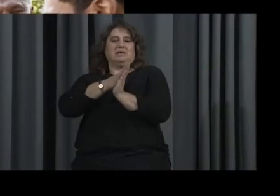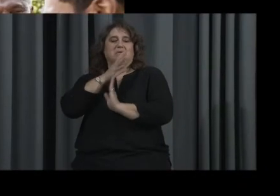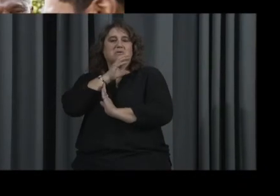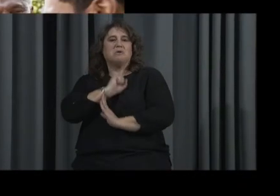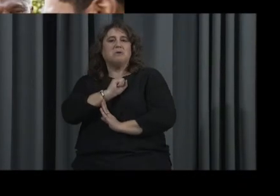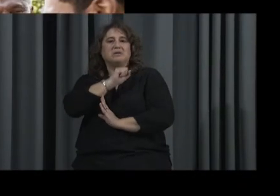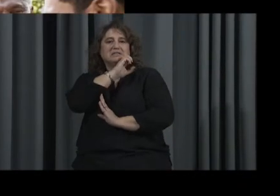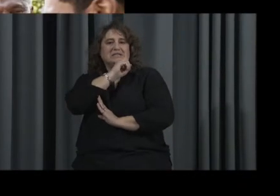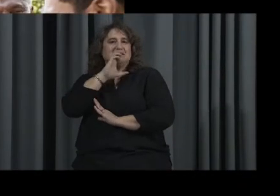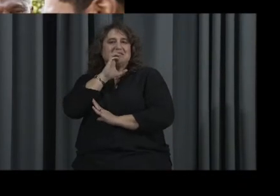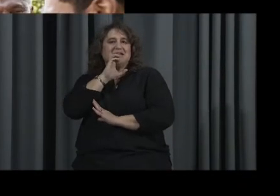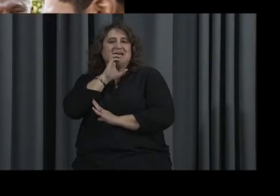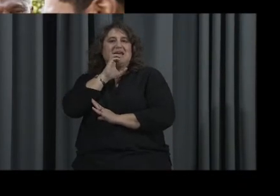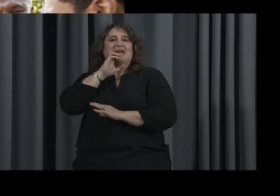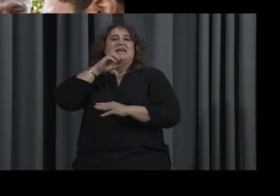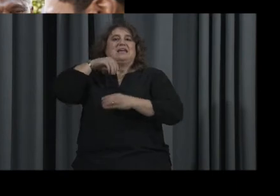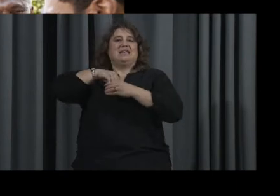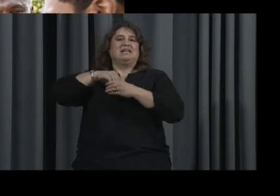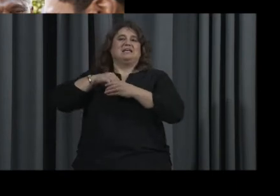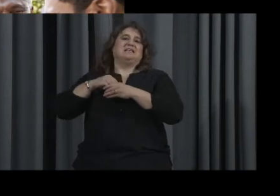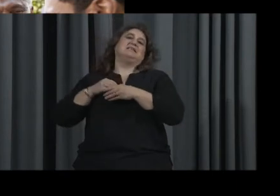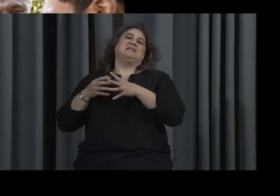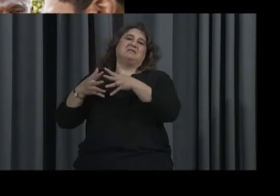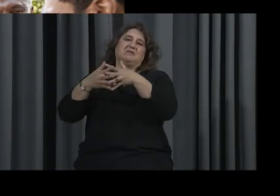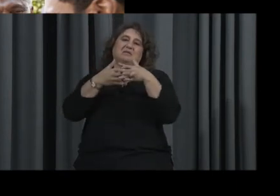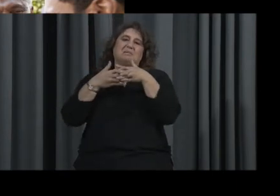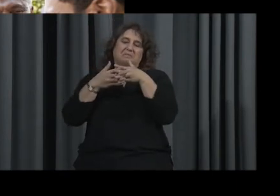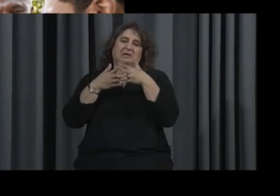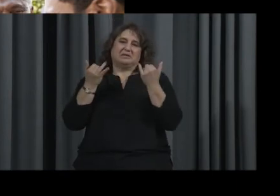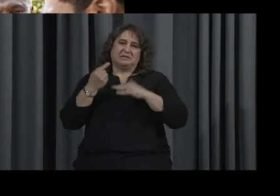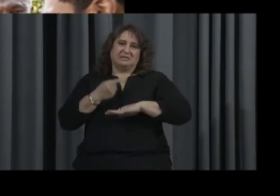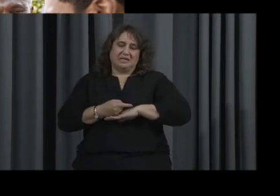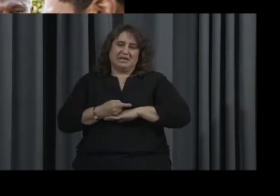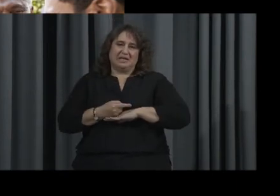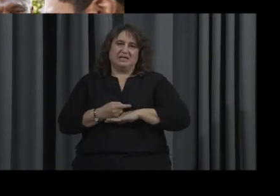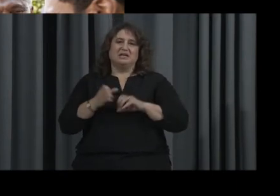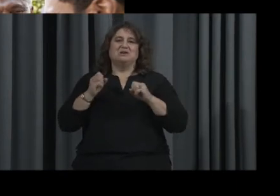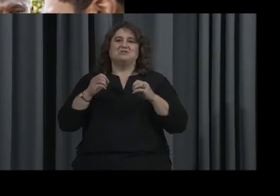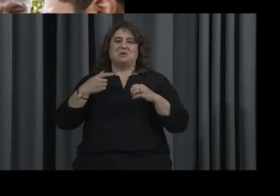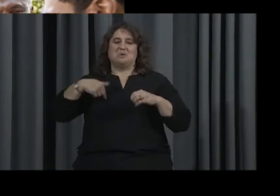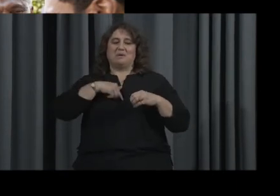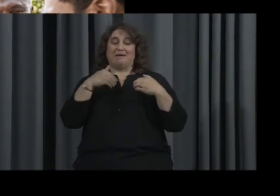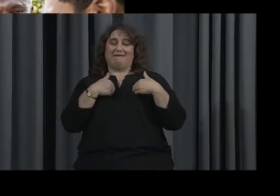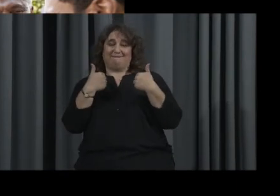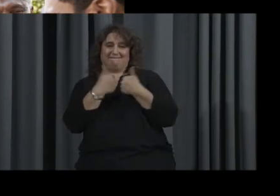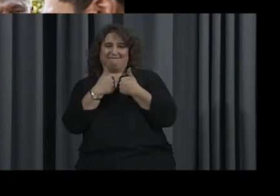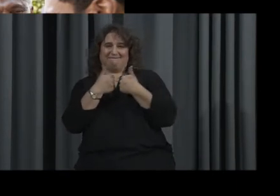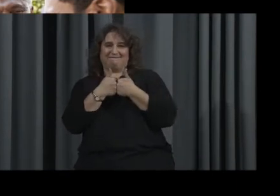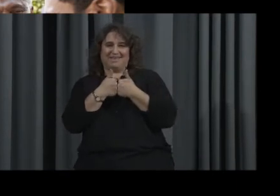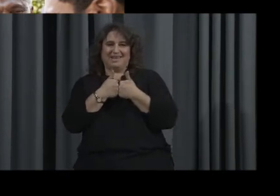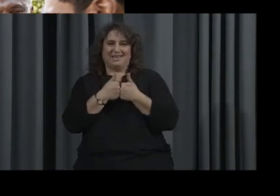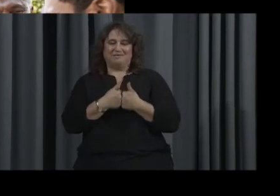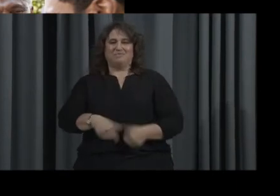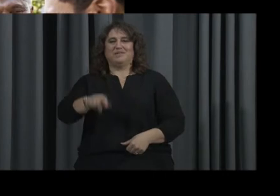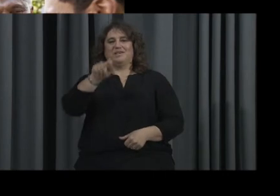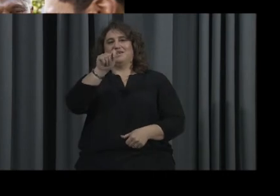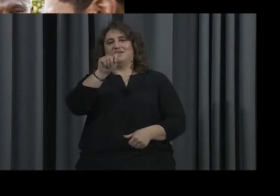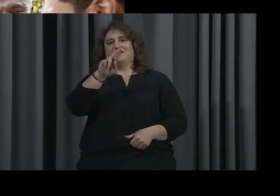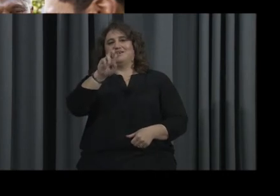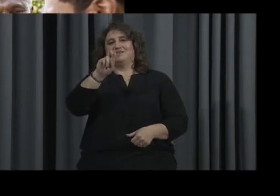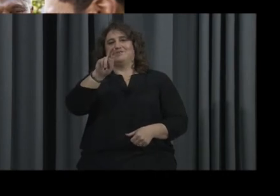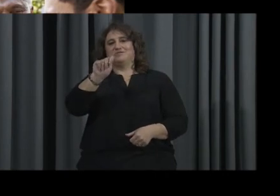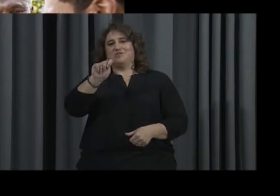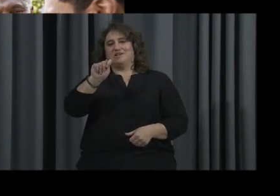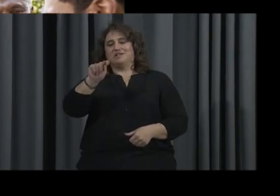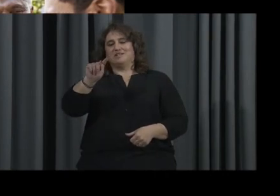we will engage in a friendly competition to complete a list of these advantages. Trent, Tamara, and I have